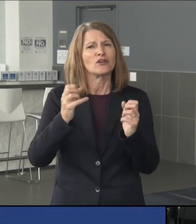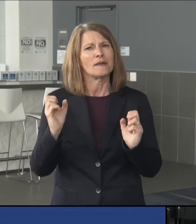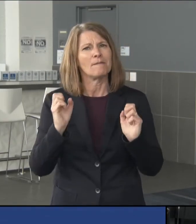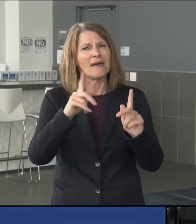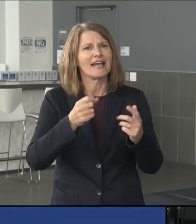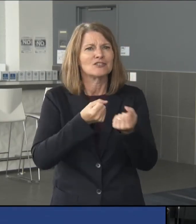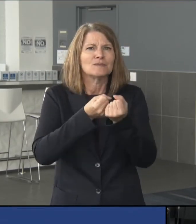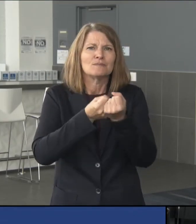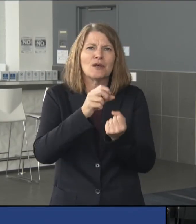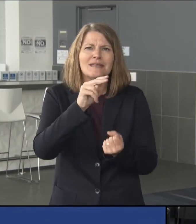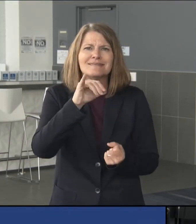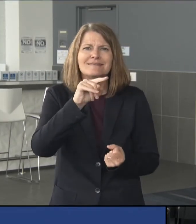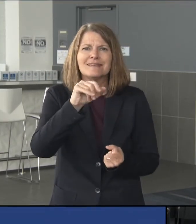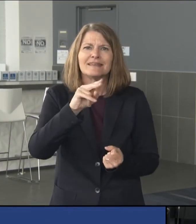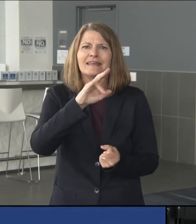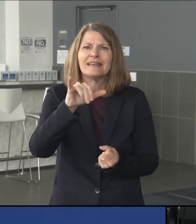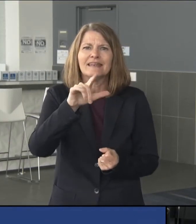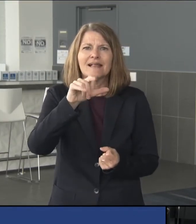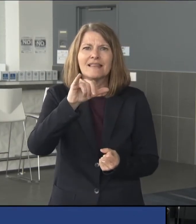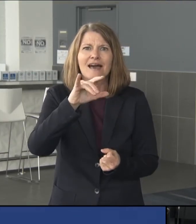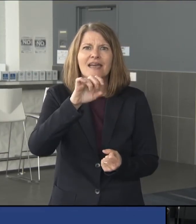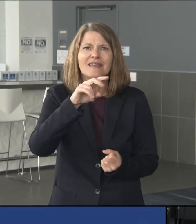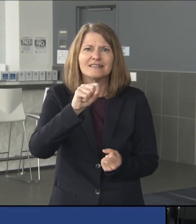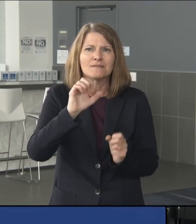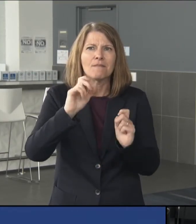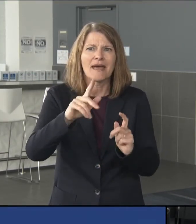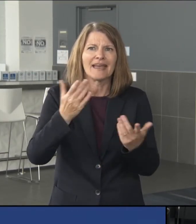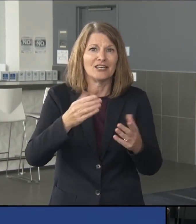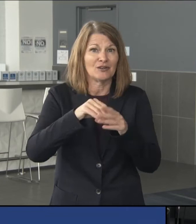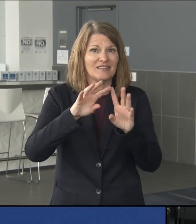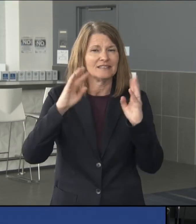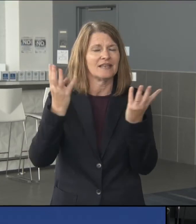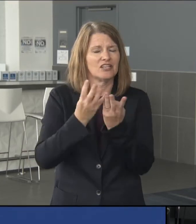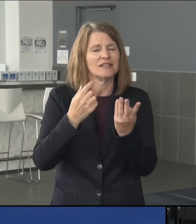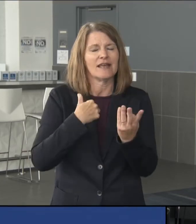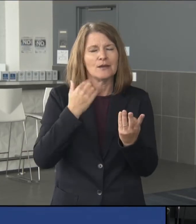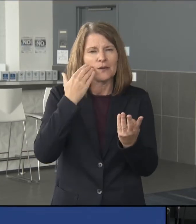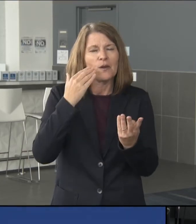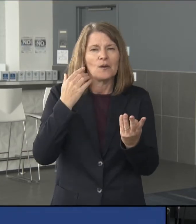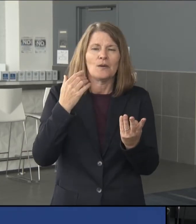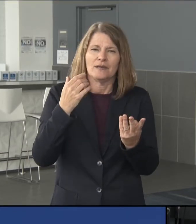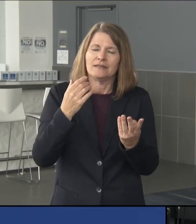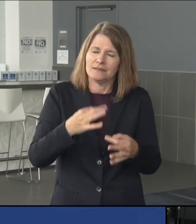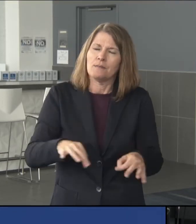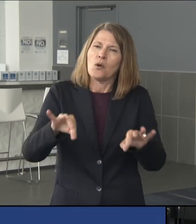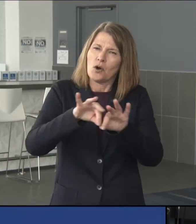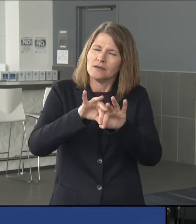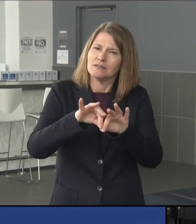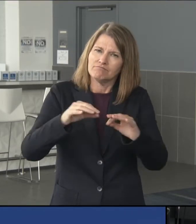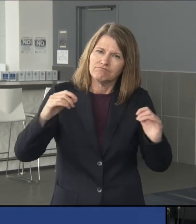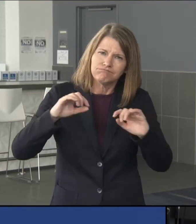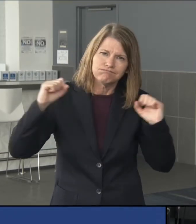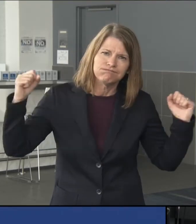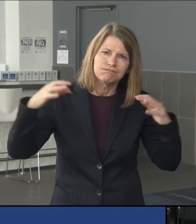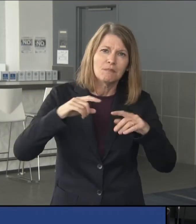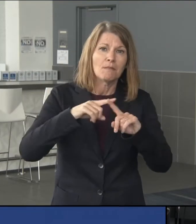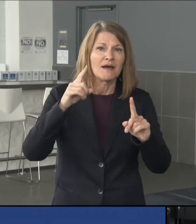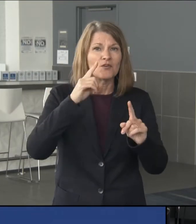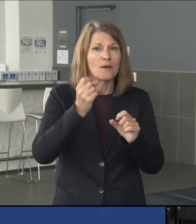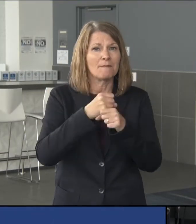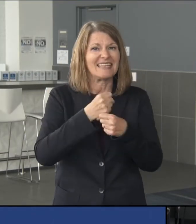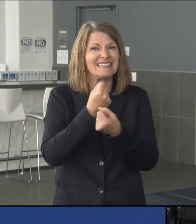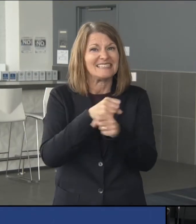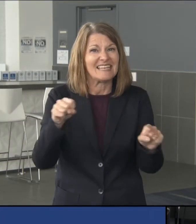person again. And I want to see those stands across the way filled as much as anybody here. But to make it safe for all of us to come together again,